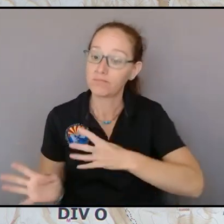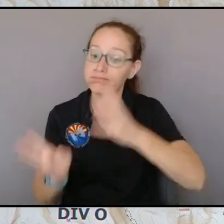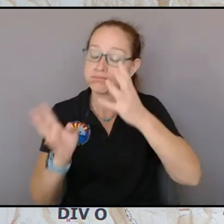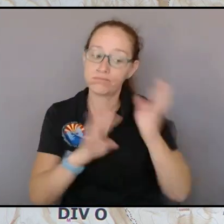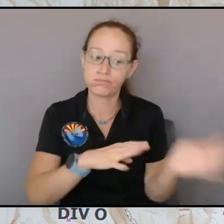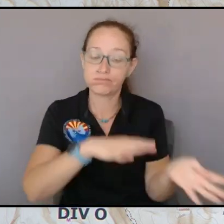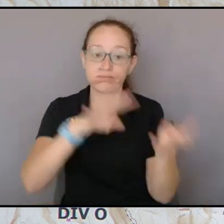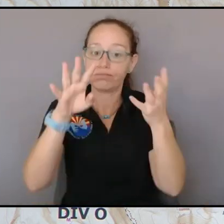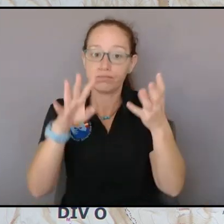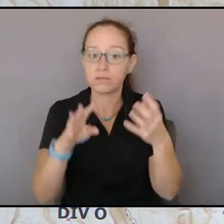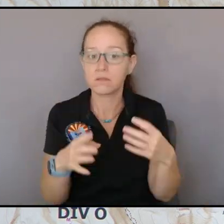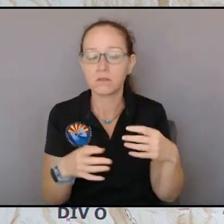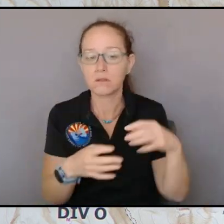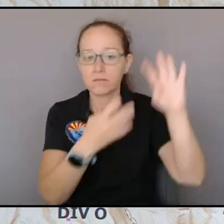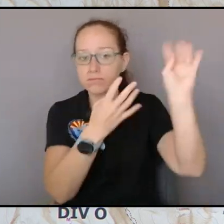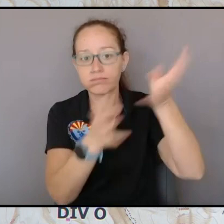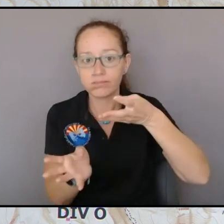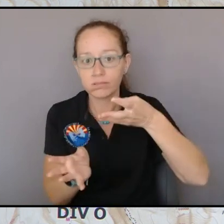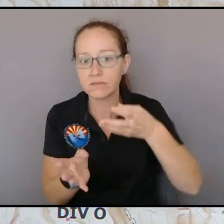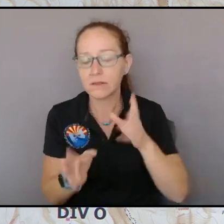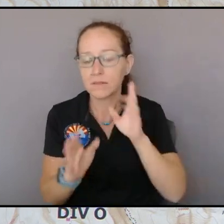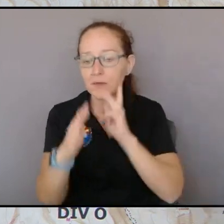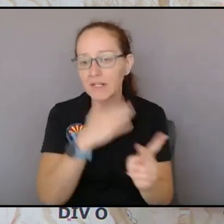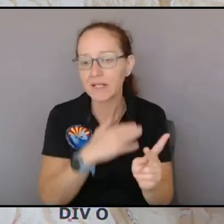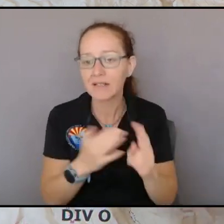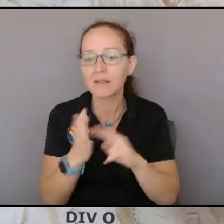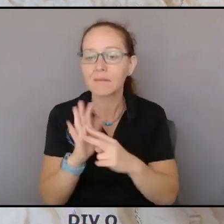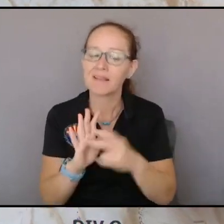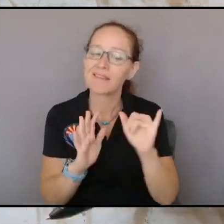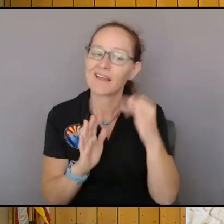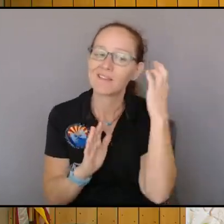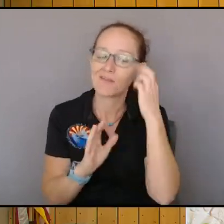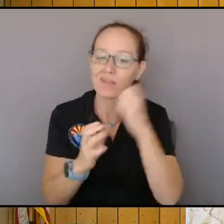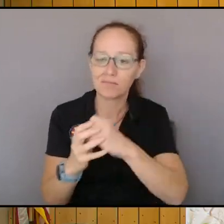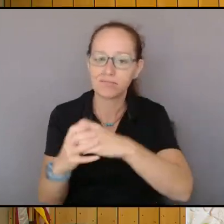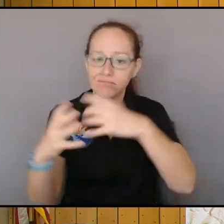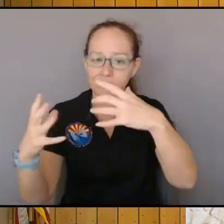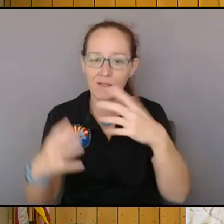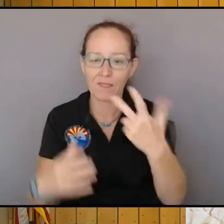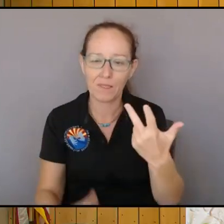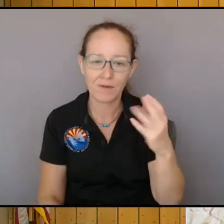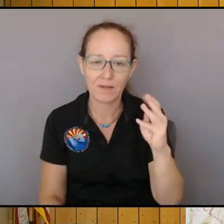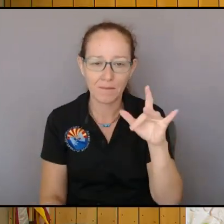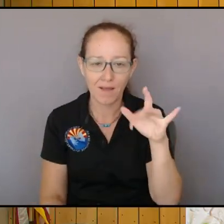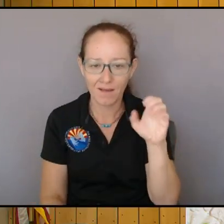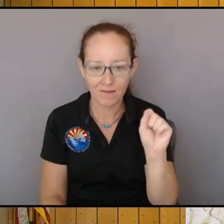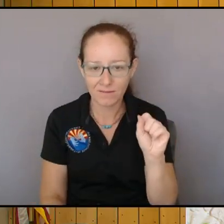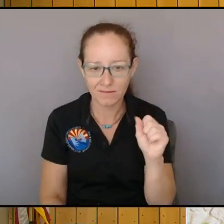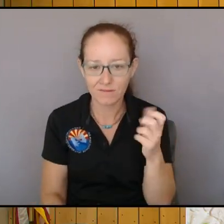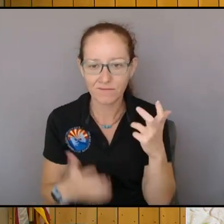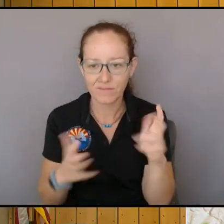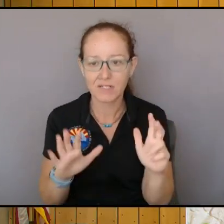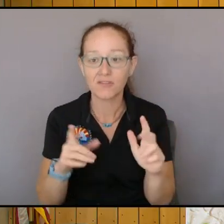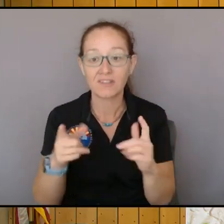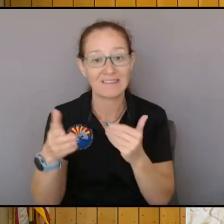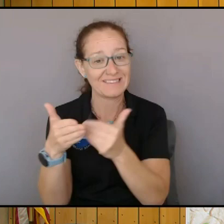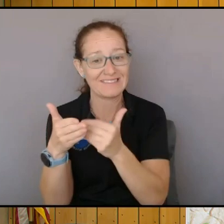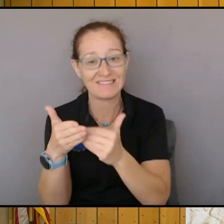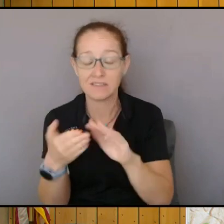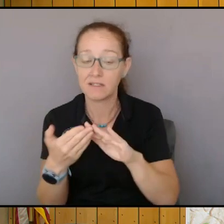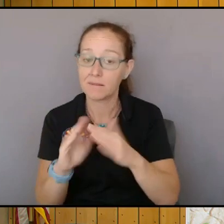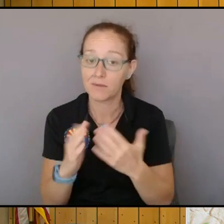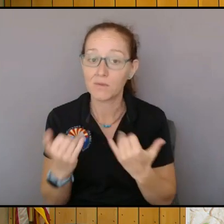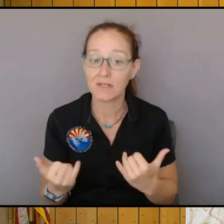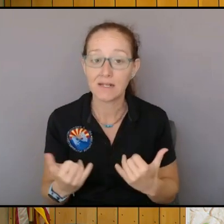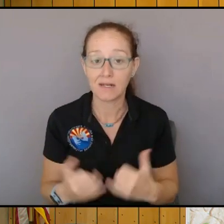conditions that led to the three miles of growth right here so three more miles of growth puts us right here on the the edge of the community I